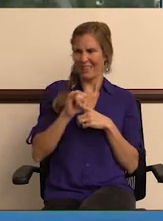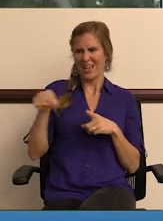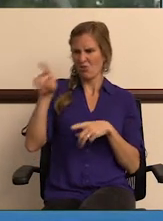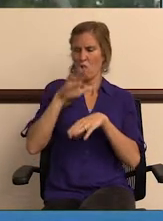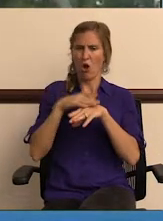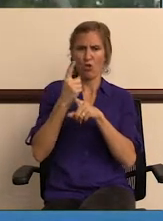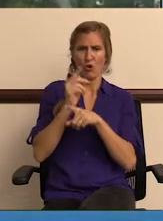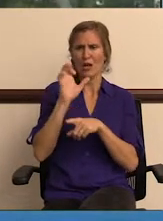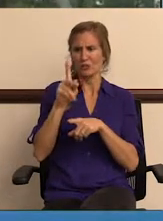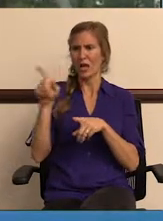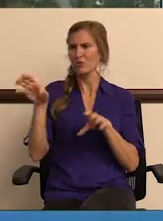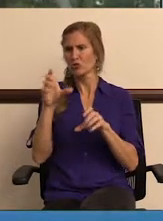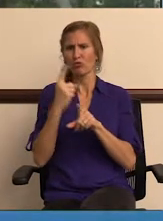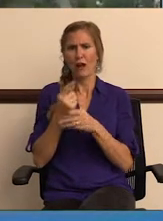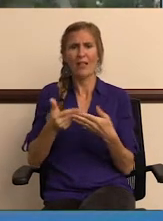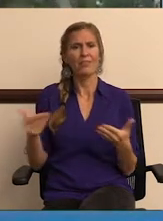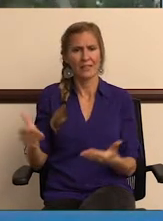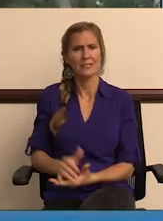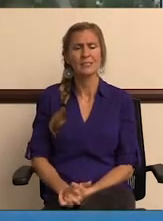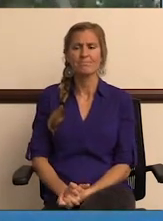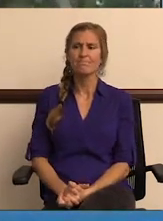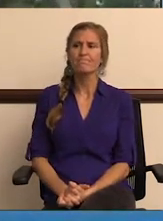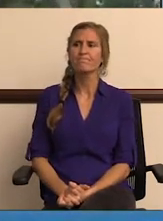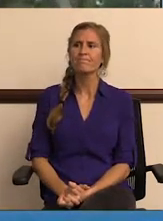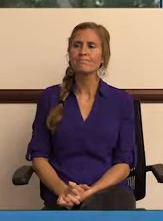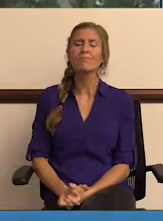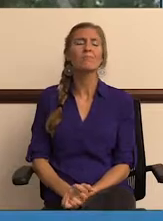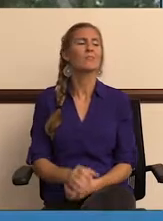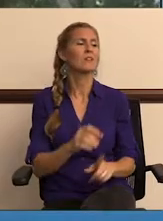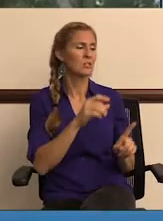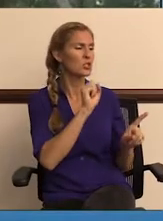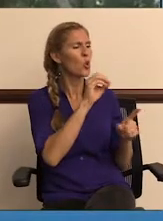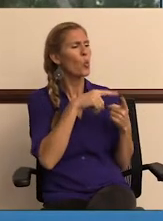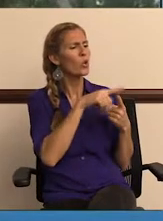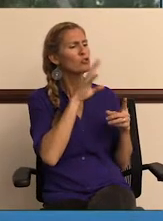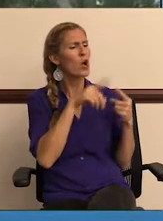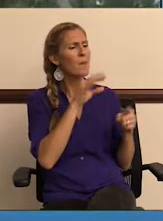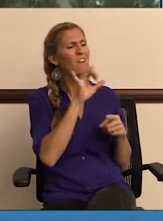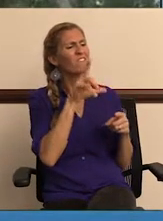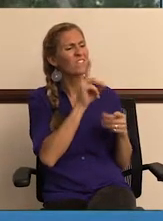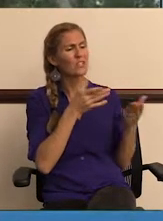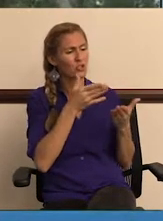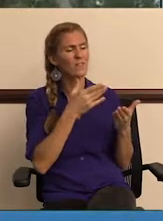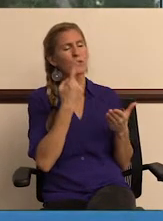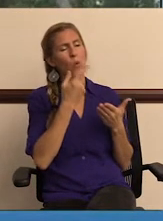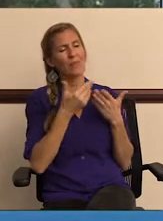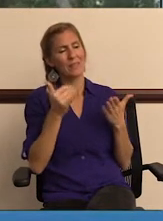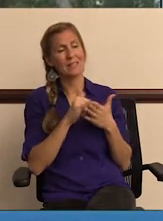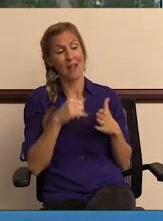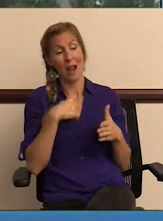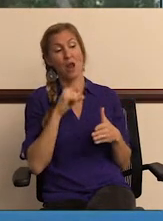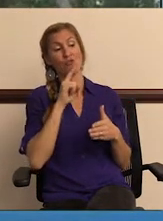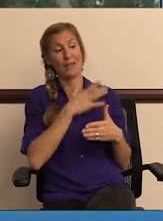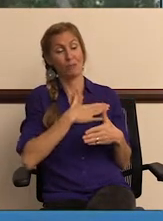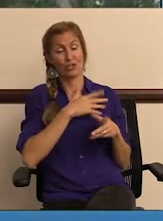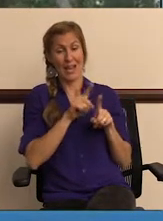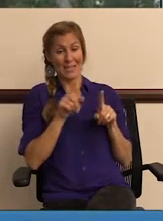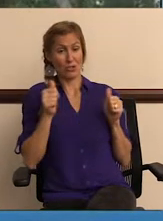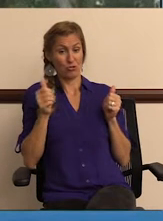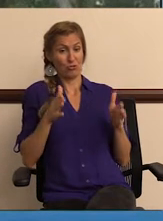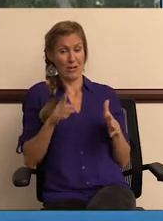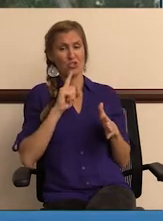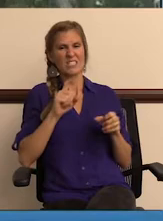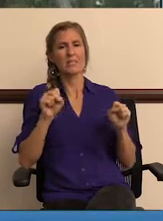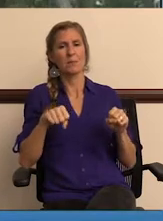that we're on the right track, we're doing the right things. So when you talk about field service lightning, too, one of the things that I